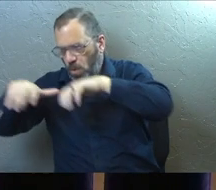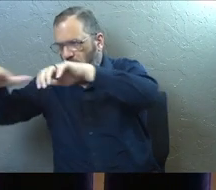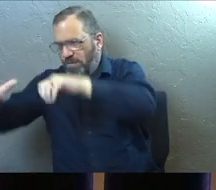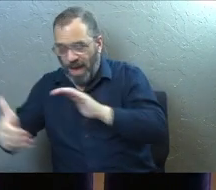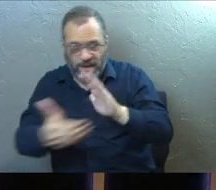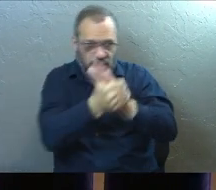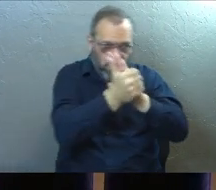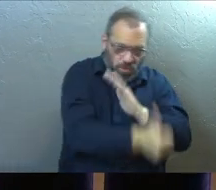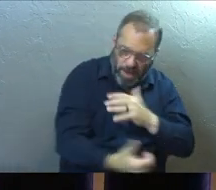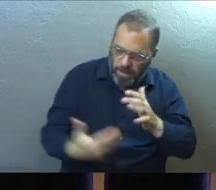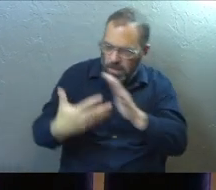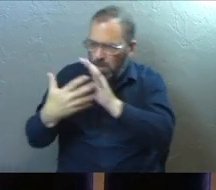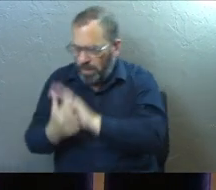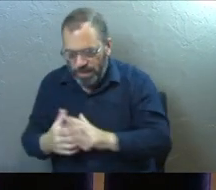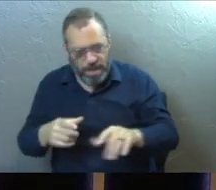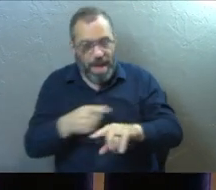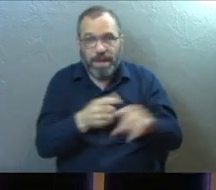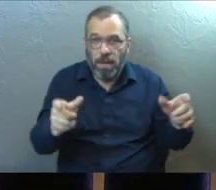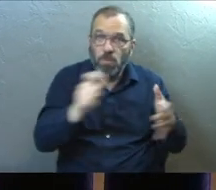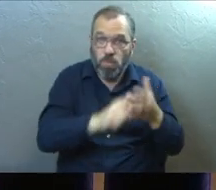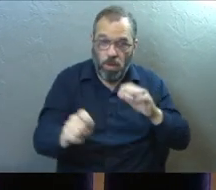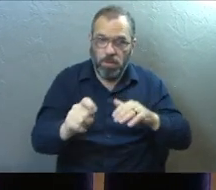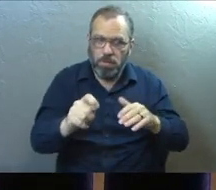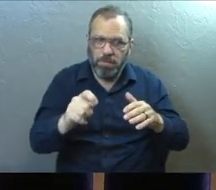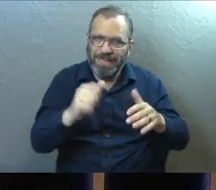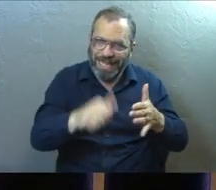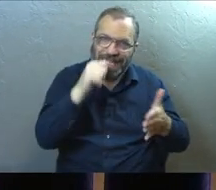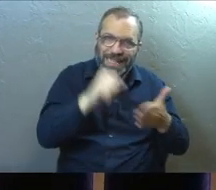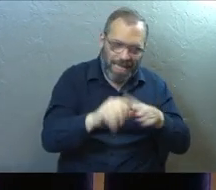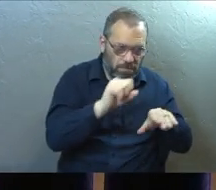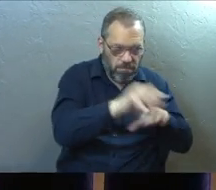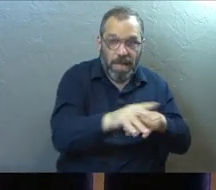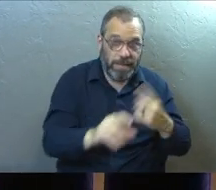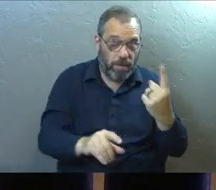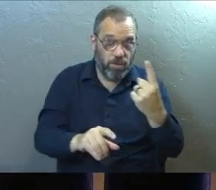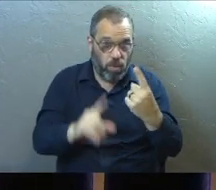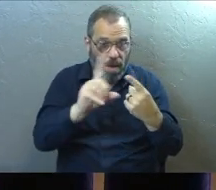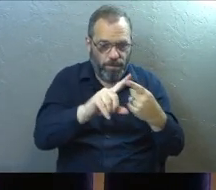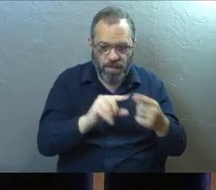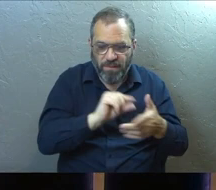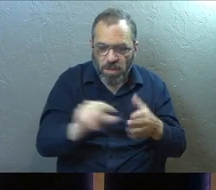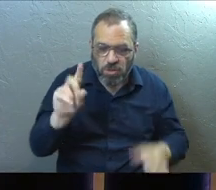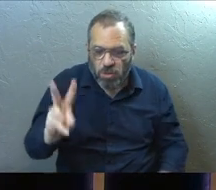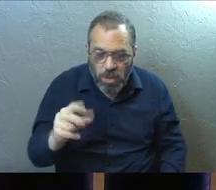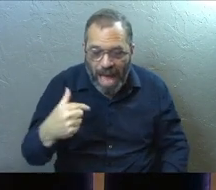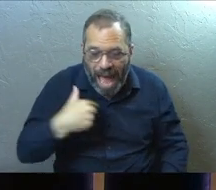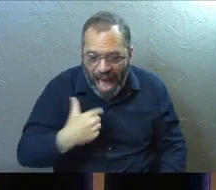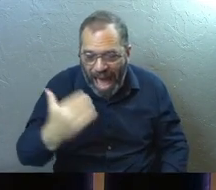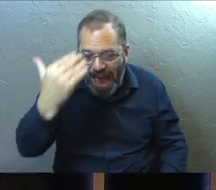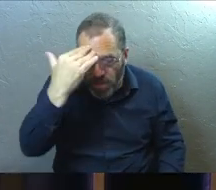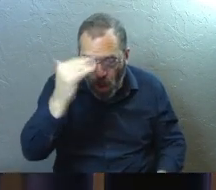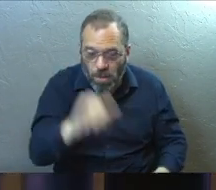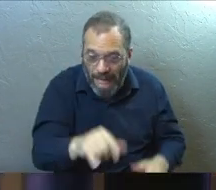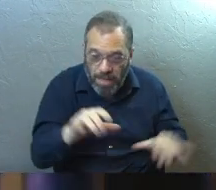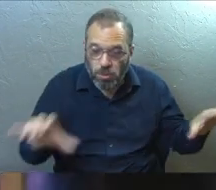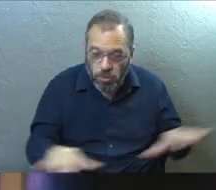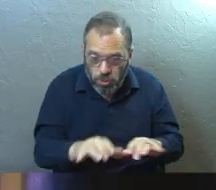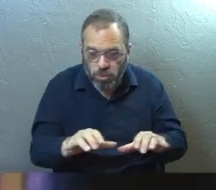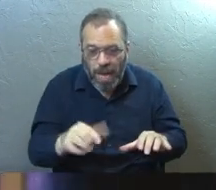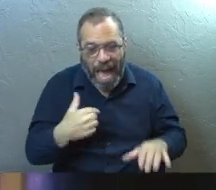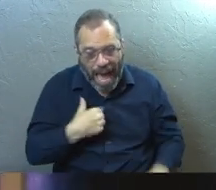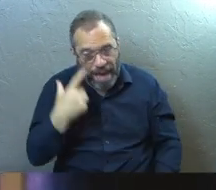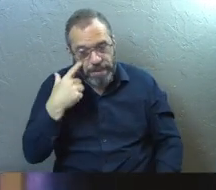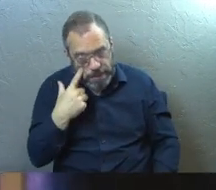and weaknesses. And he wrote this letter to them. And here's one of them. Verse two, he says, I know the things that you do.